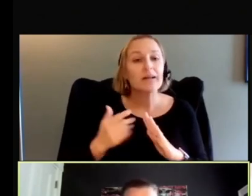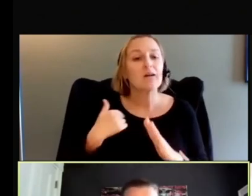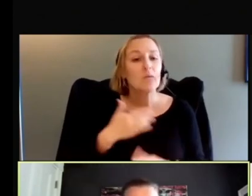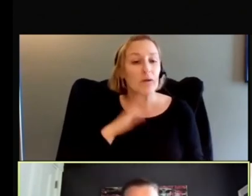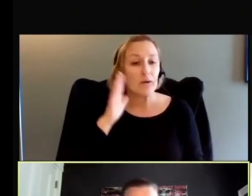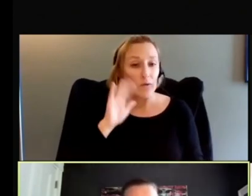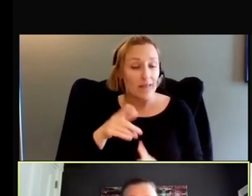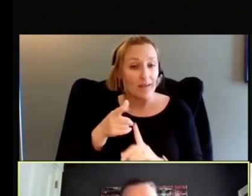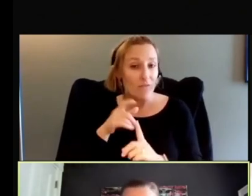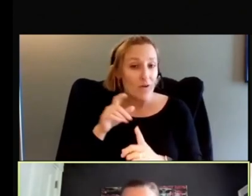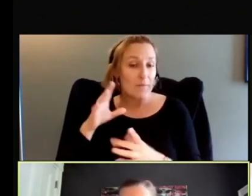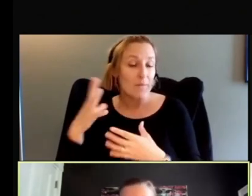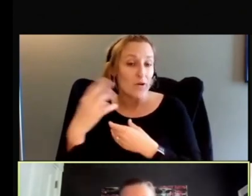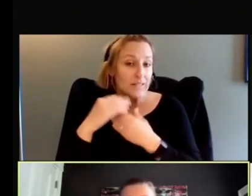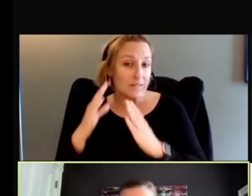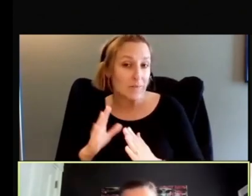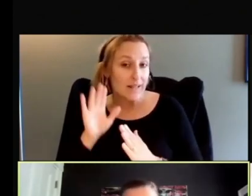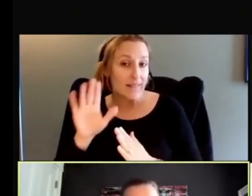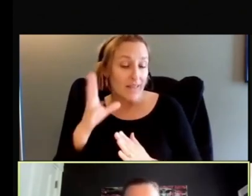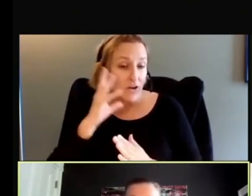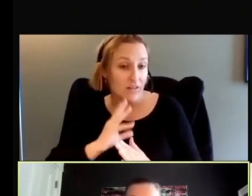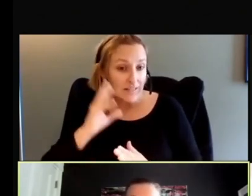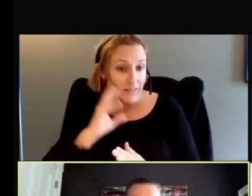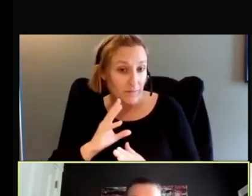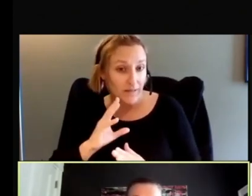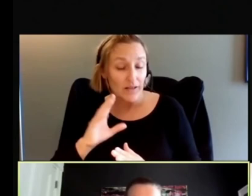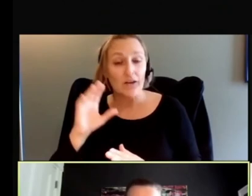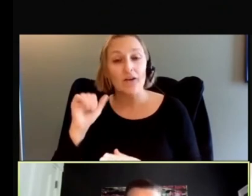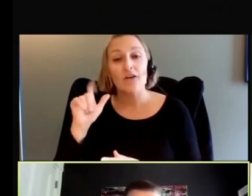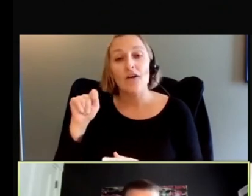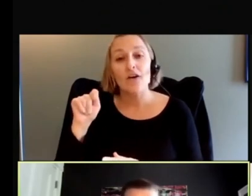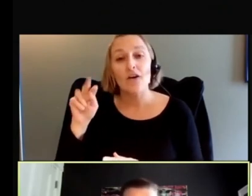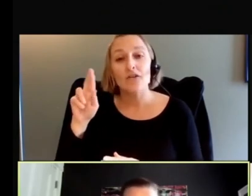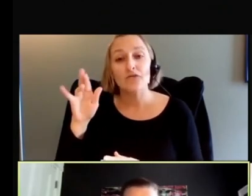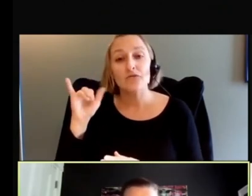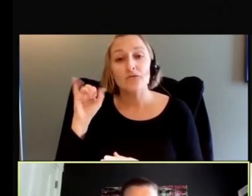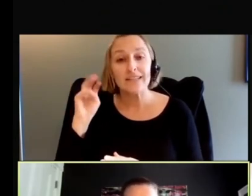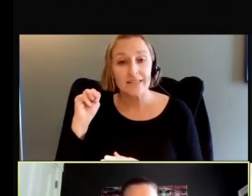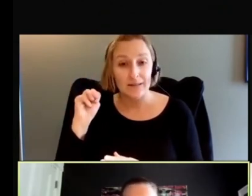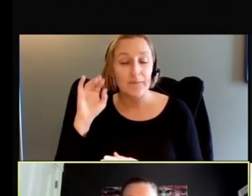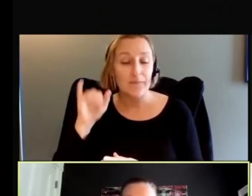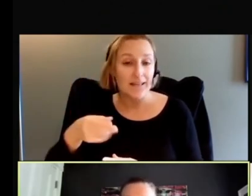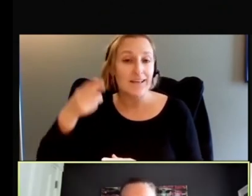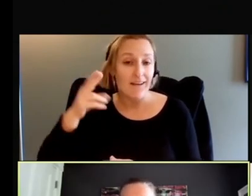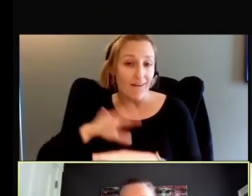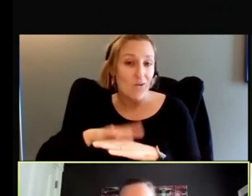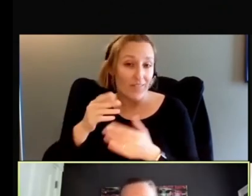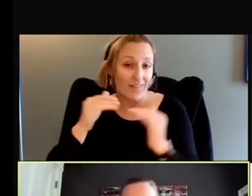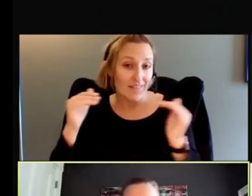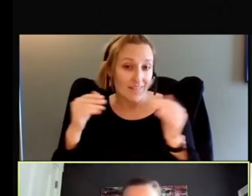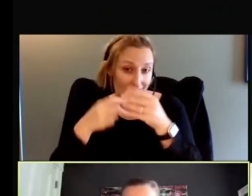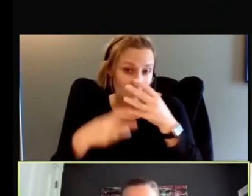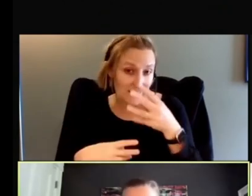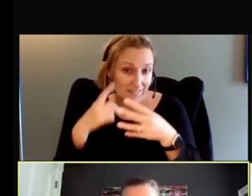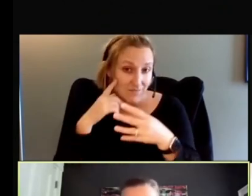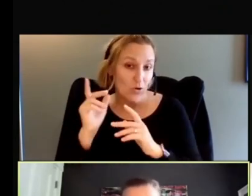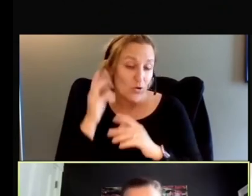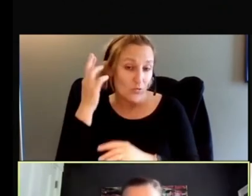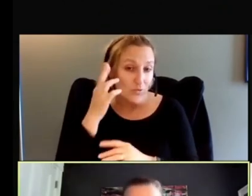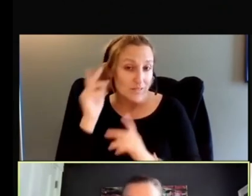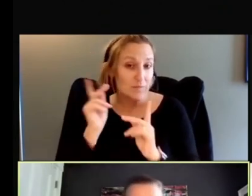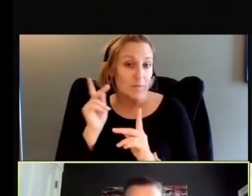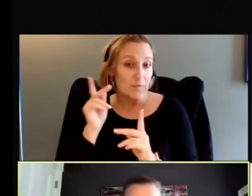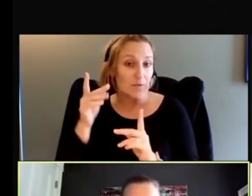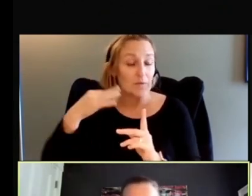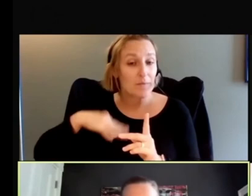experience surveys that altruism is high on the list for reasons people participate. So it's not that it's, um, that if there's no direct